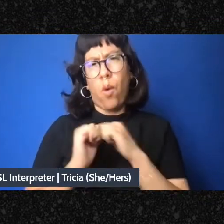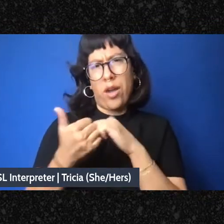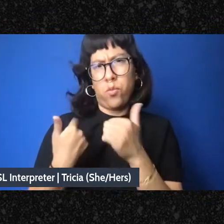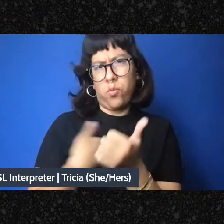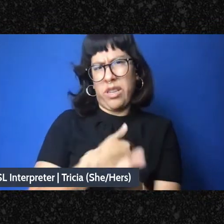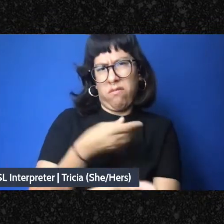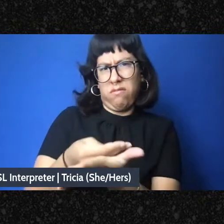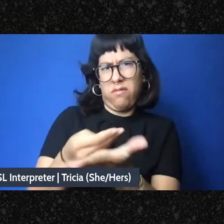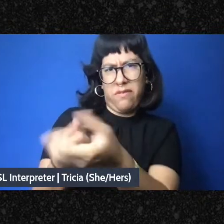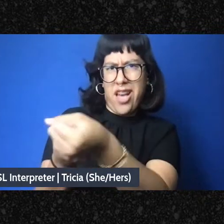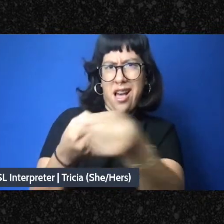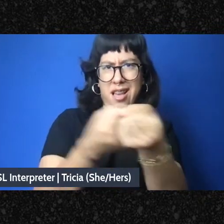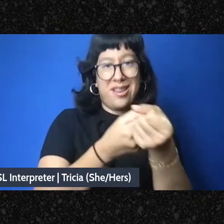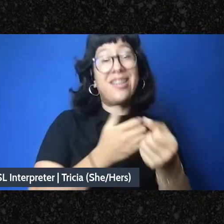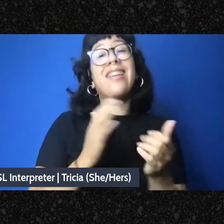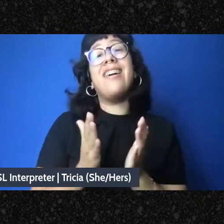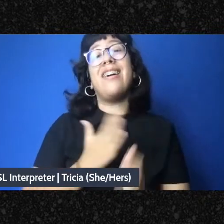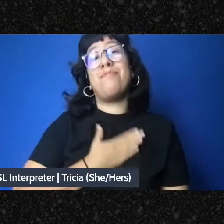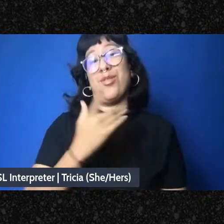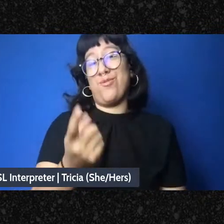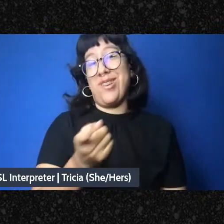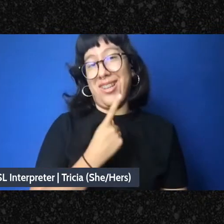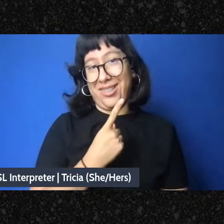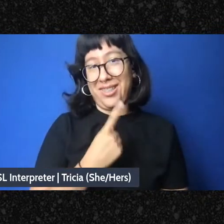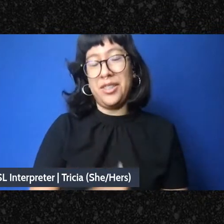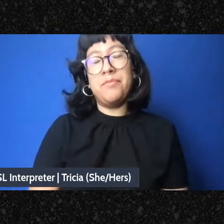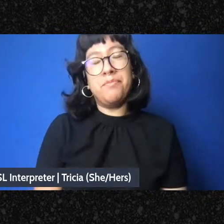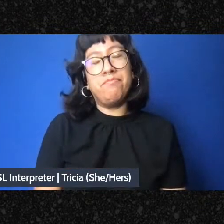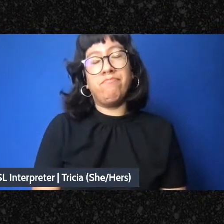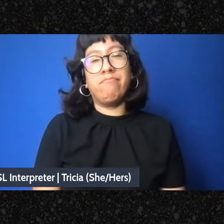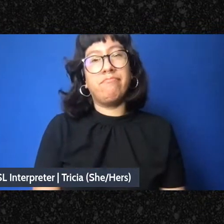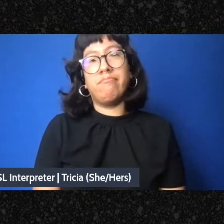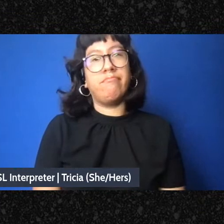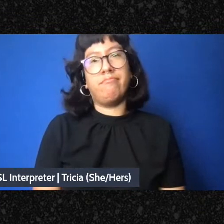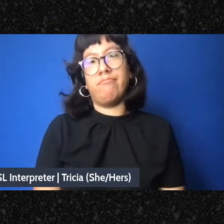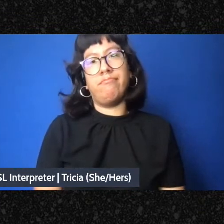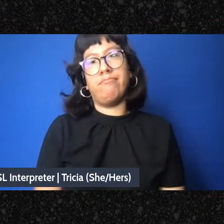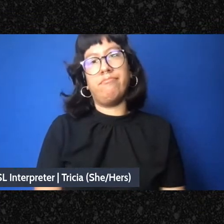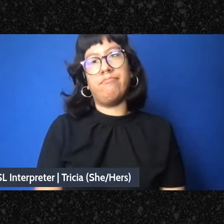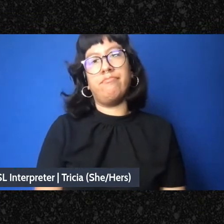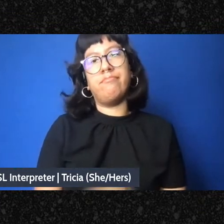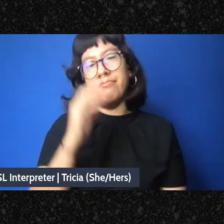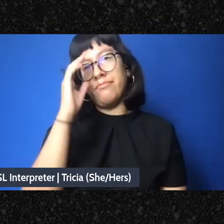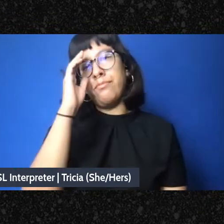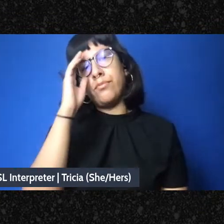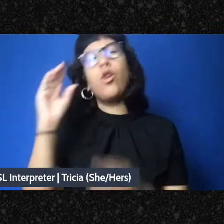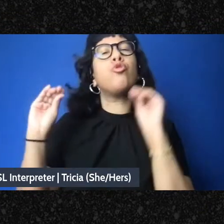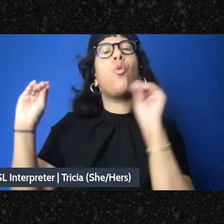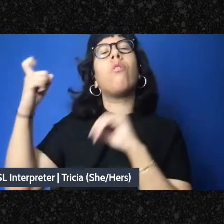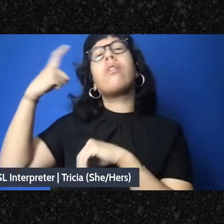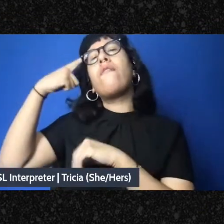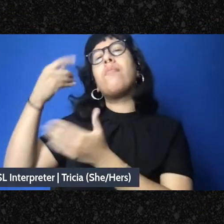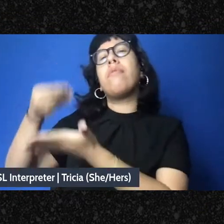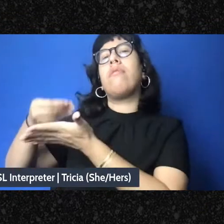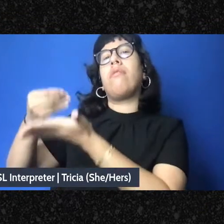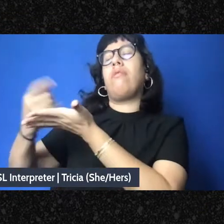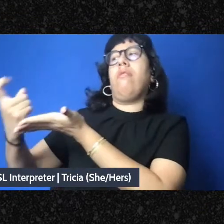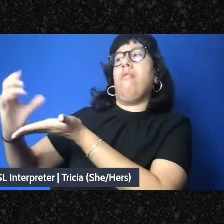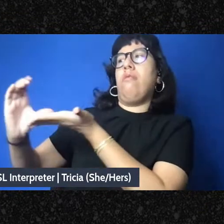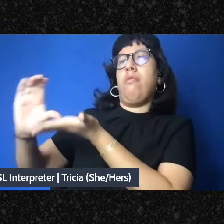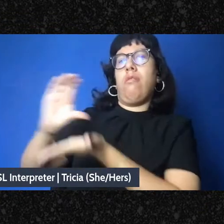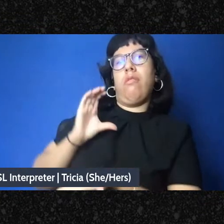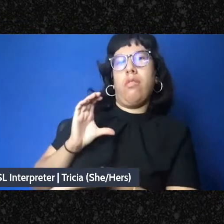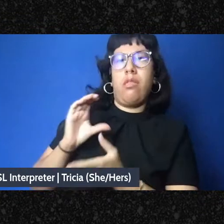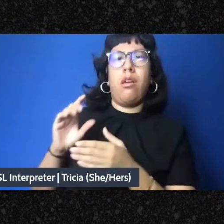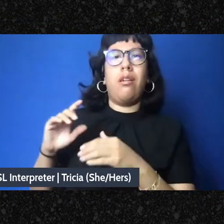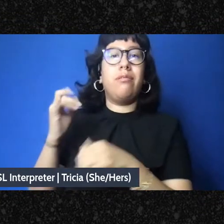Well, I'm glad you asked. Unfortunately, there's no institutional funding for a festival, one